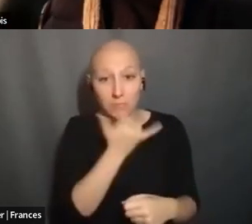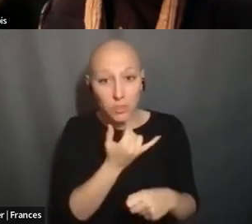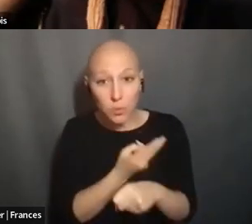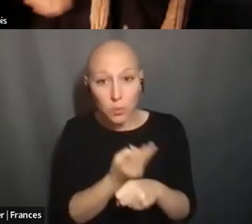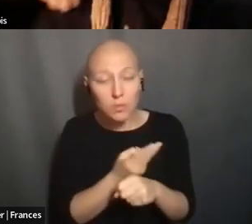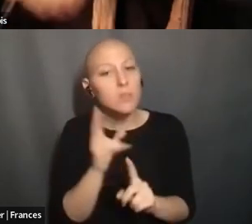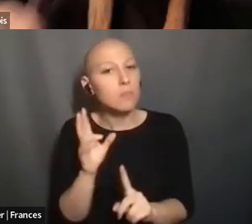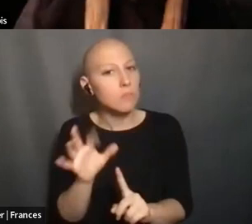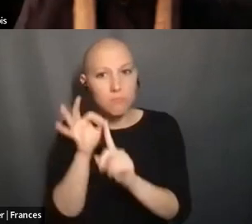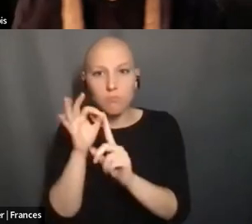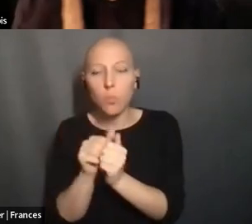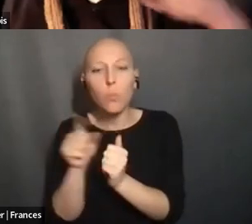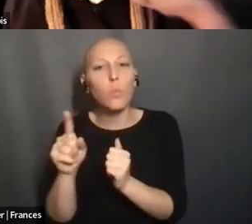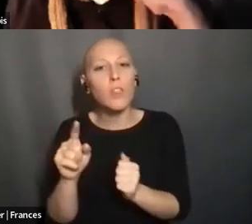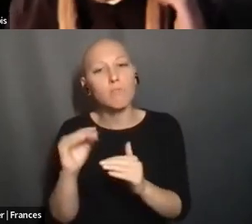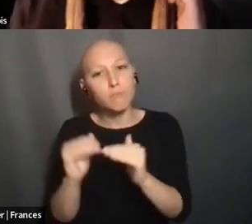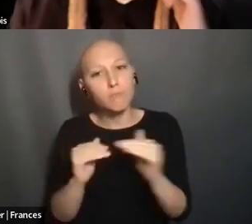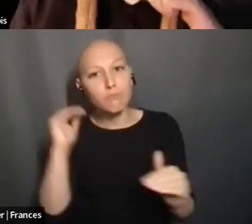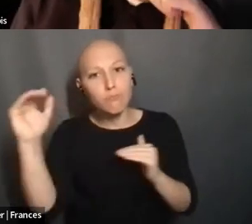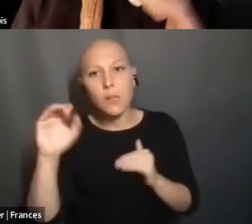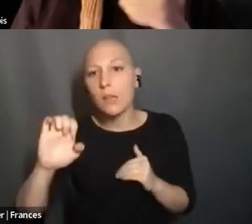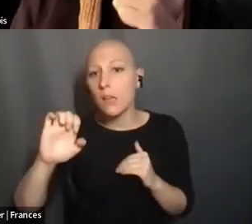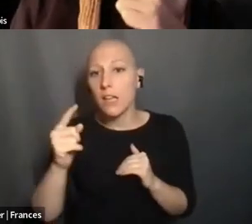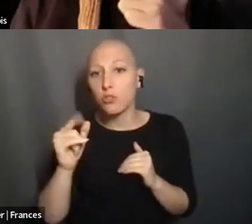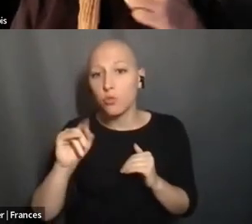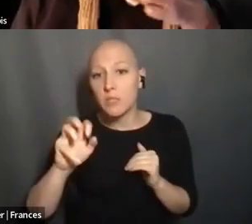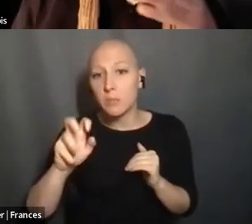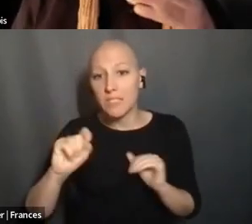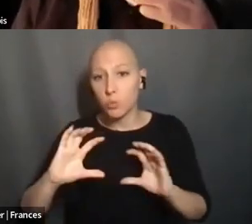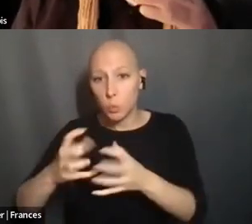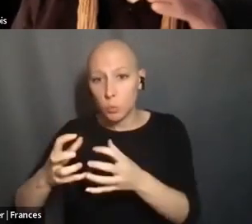EXTREMISTS AND HOW TO POTENTIALLY COMBAT THAT.